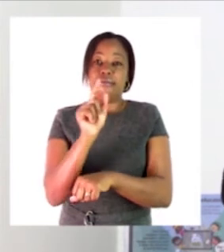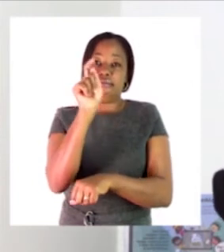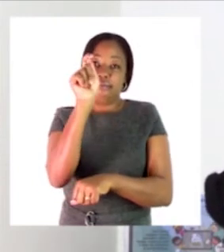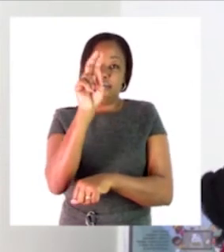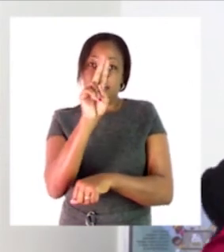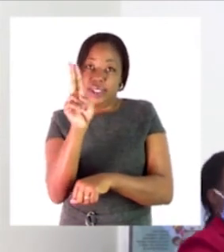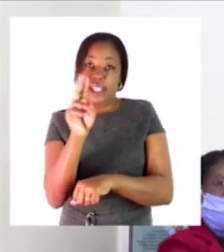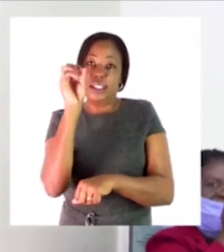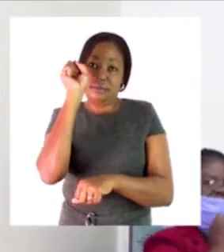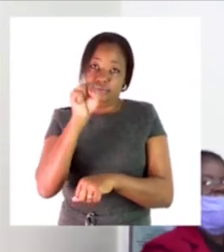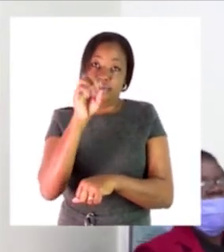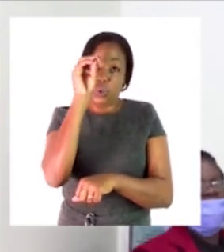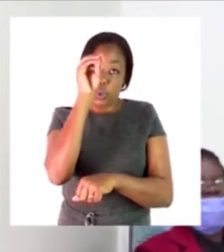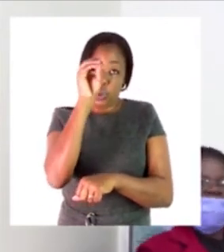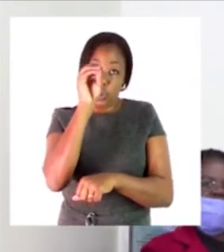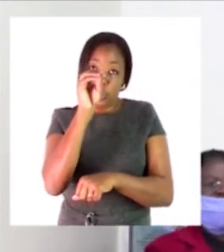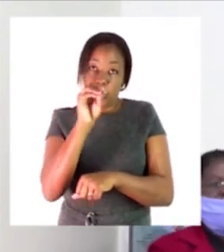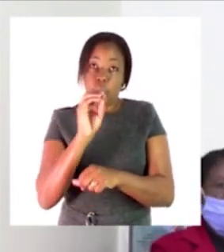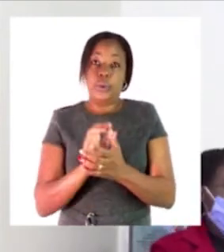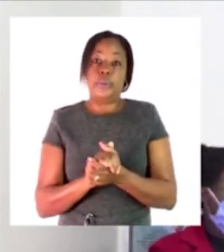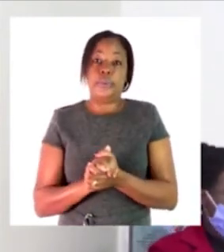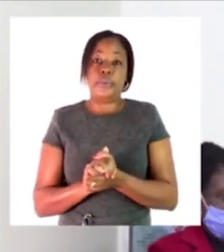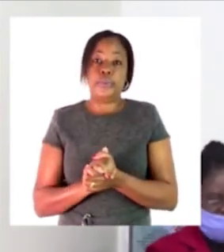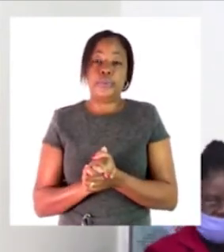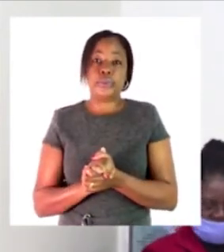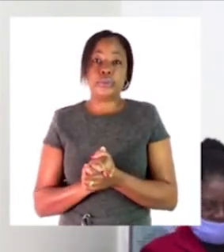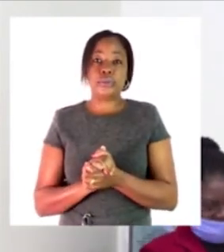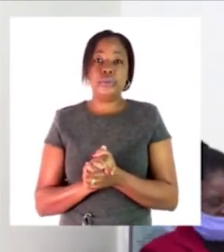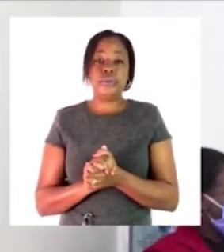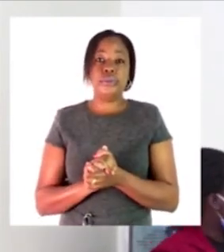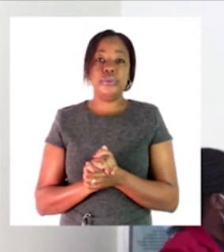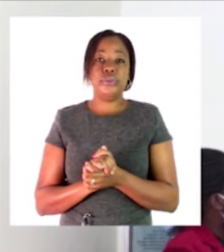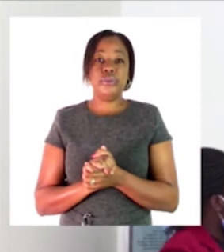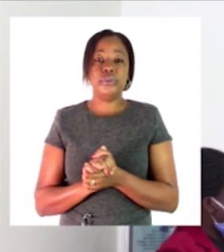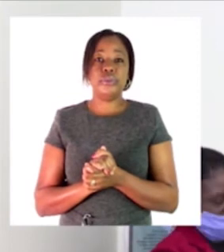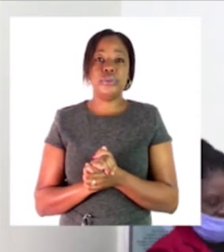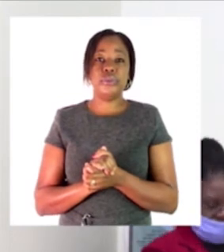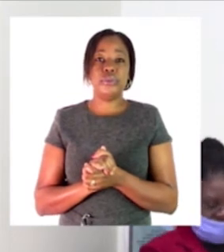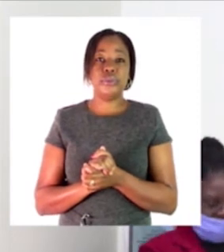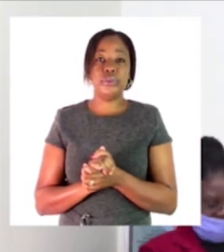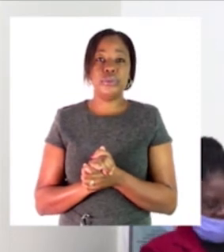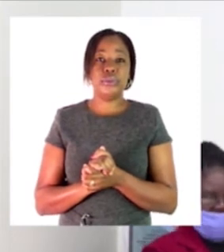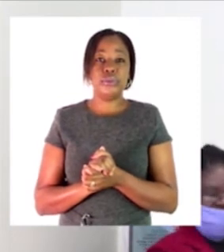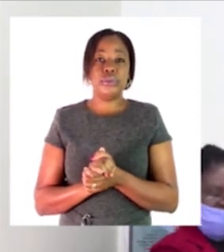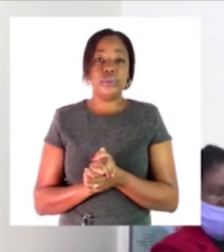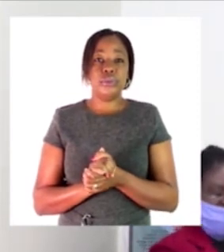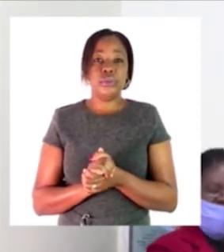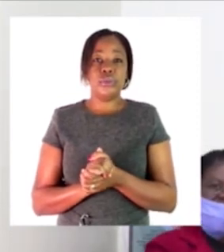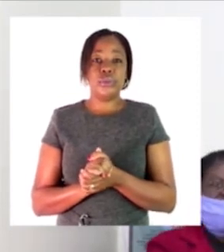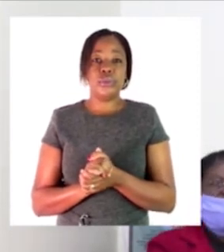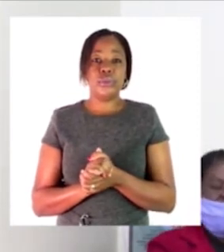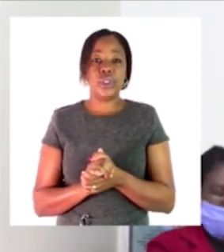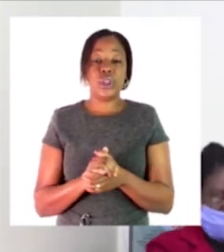a bit higher than the number those are the ordinal numbers so now we are going to look at the